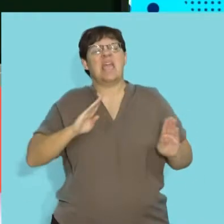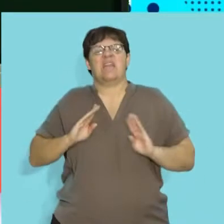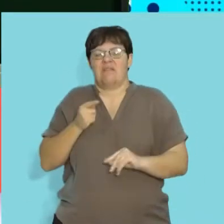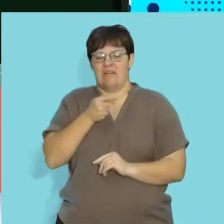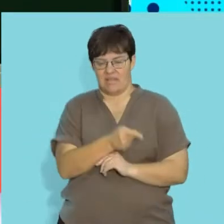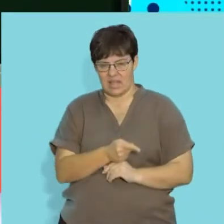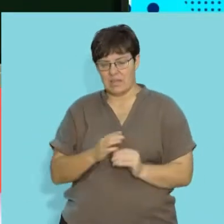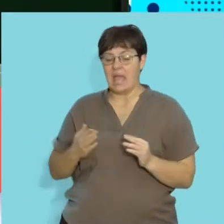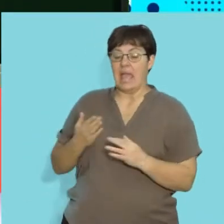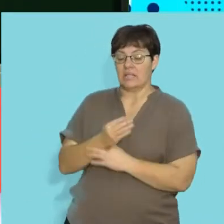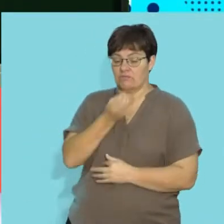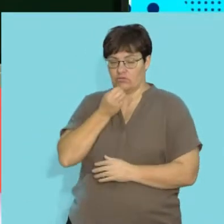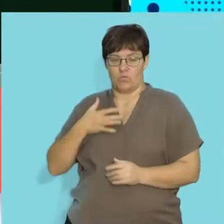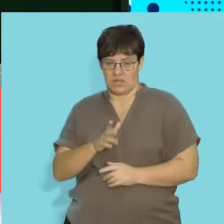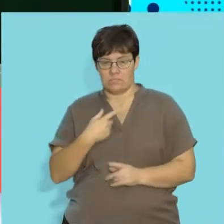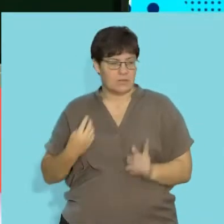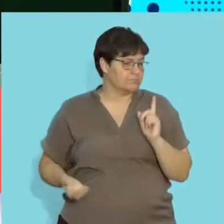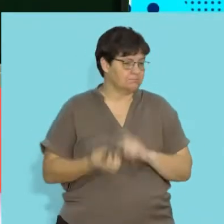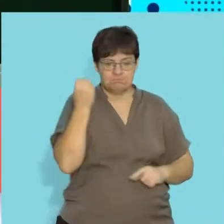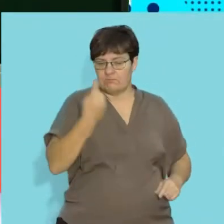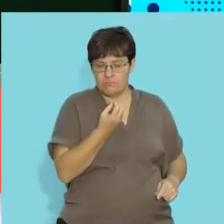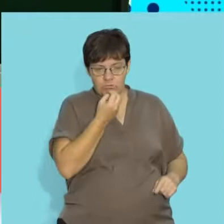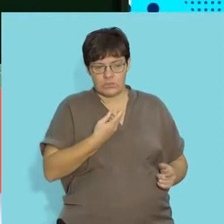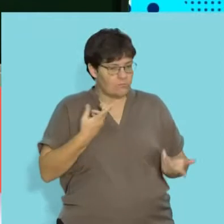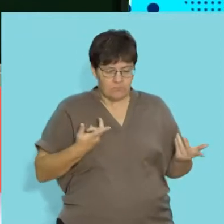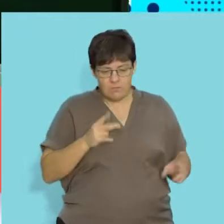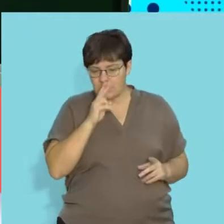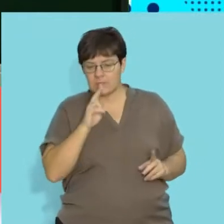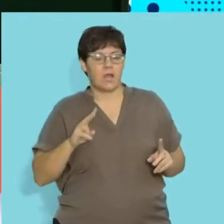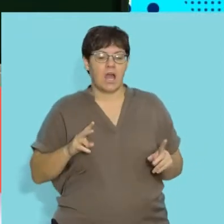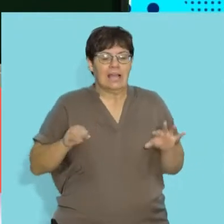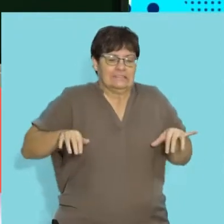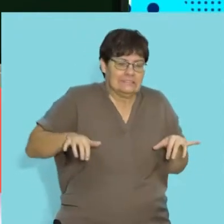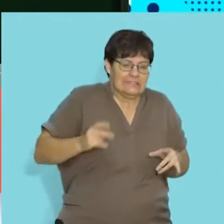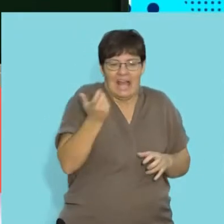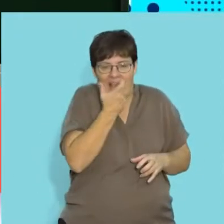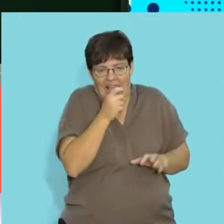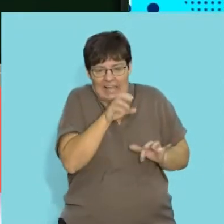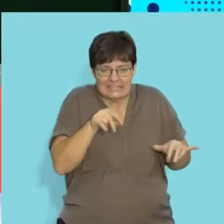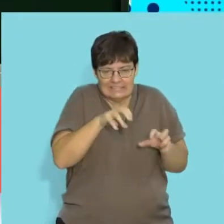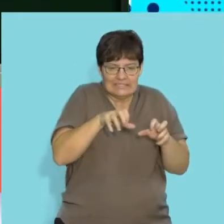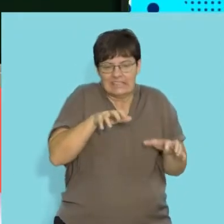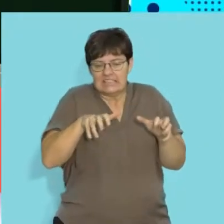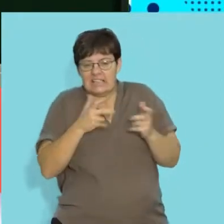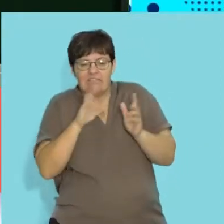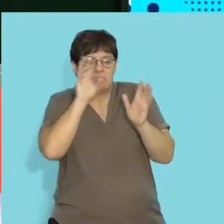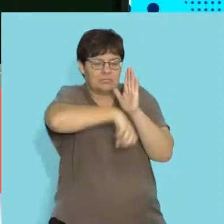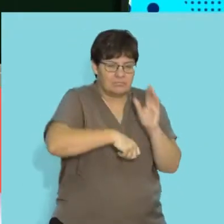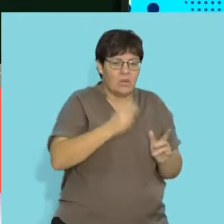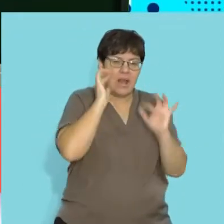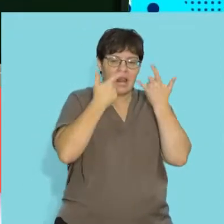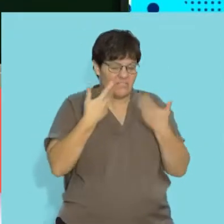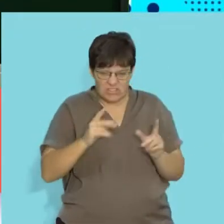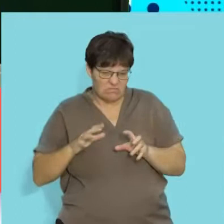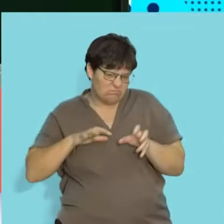to be able to access food. Sometimes, we know that your hyenas will steal or scavenge off a